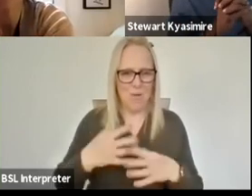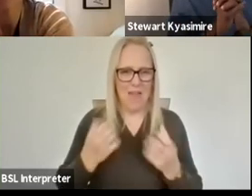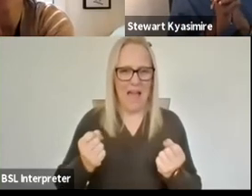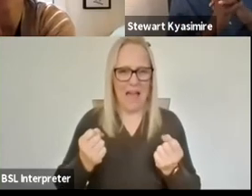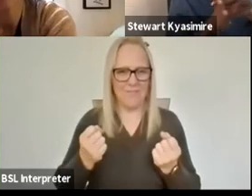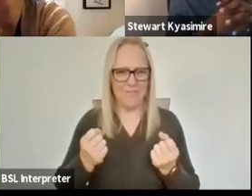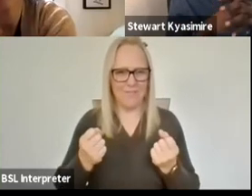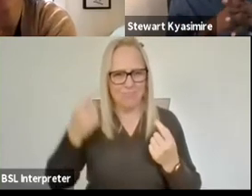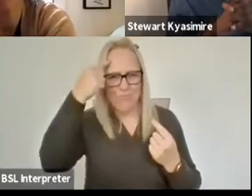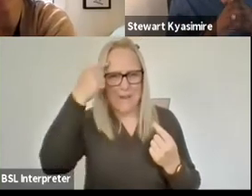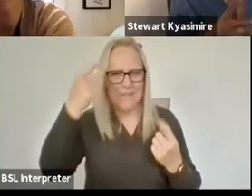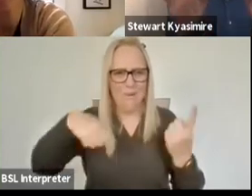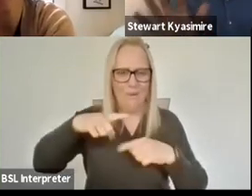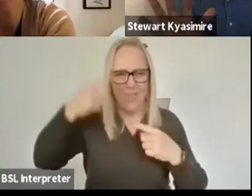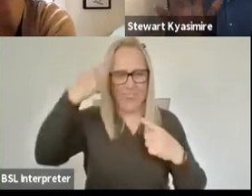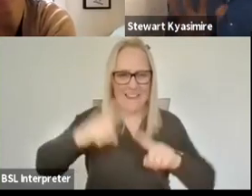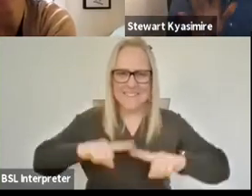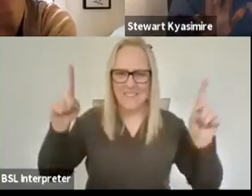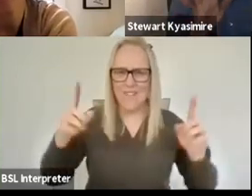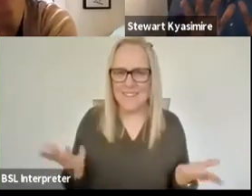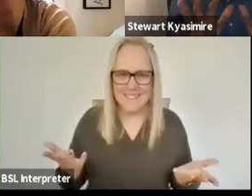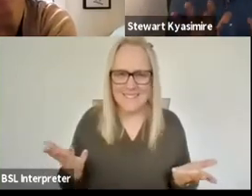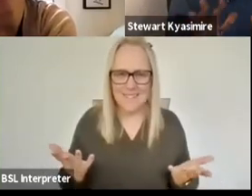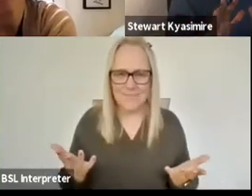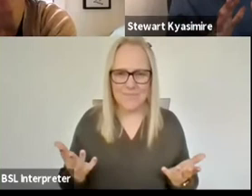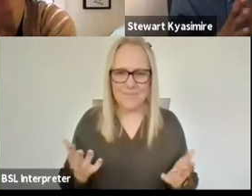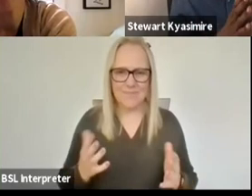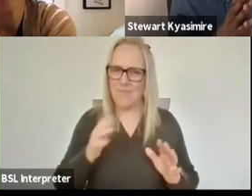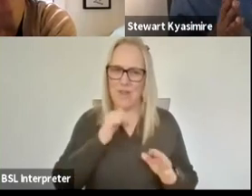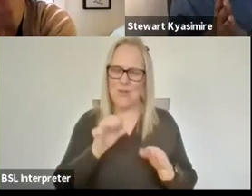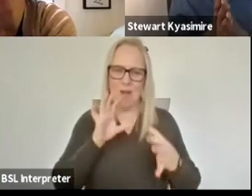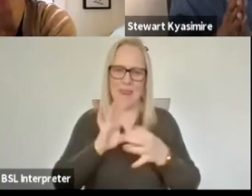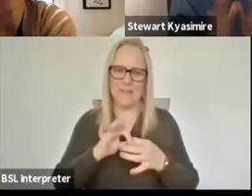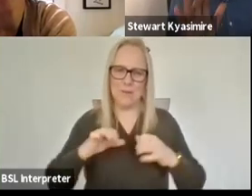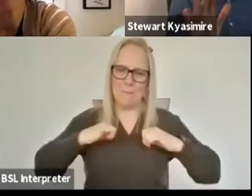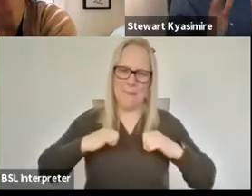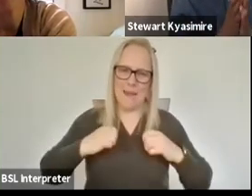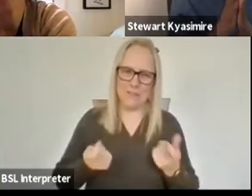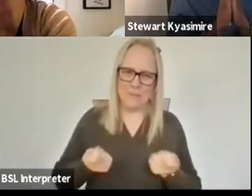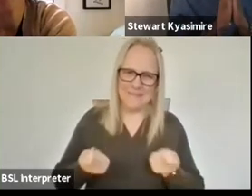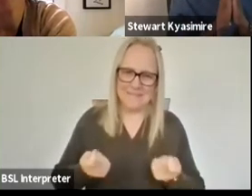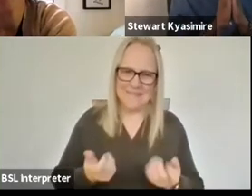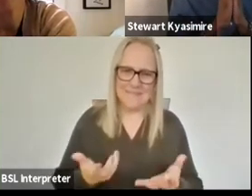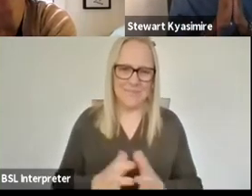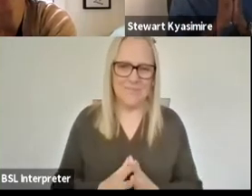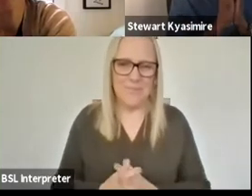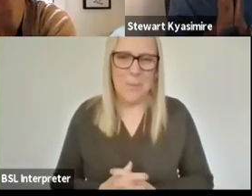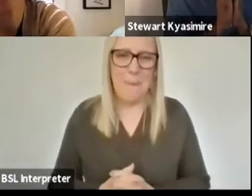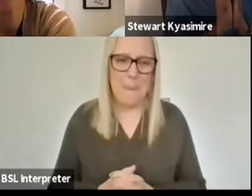think differently you know so just to put that out there that it's not about management um and sandy so we'll be fine